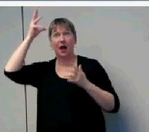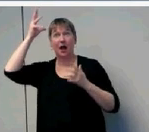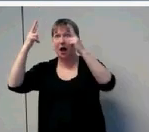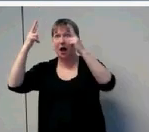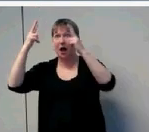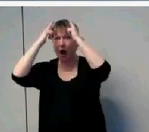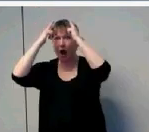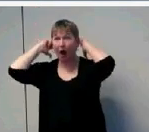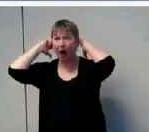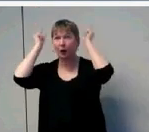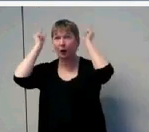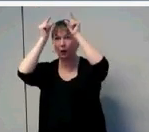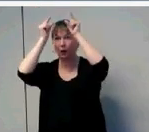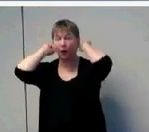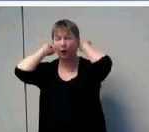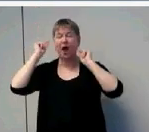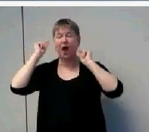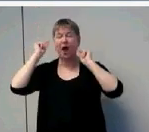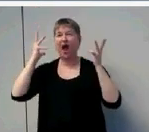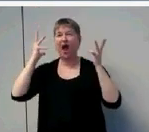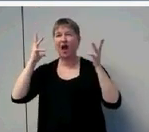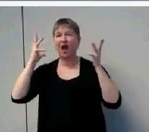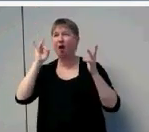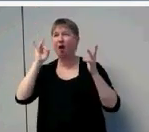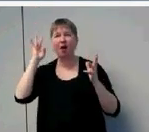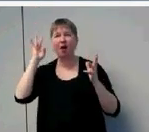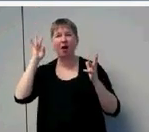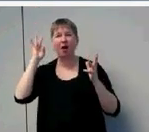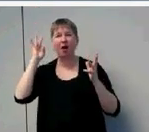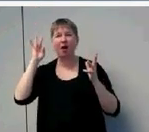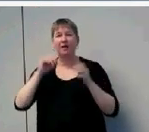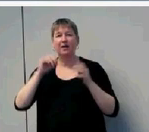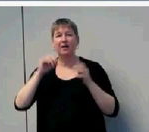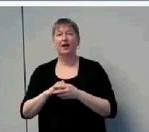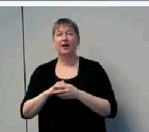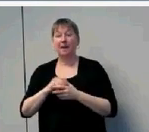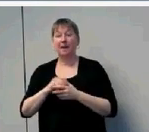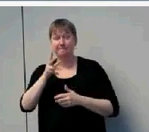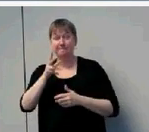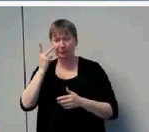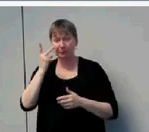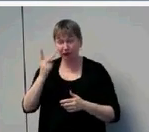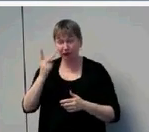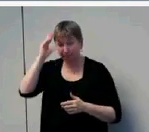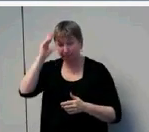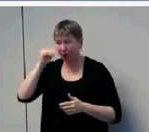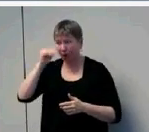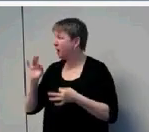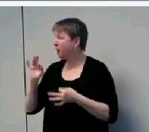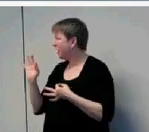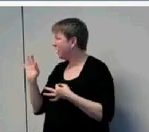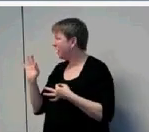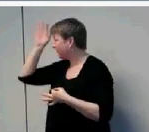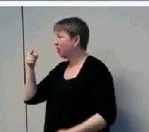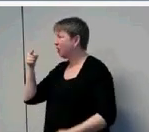boy's hair and it was all a mess. When she saw the boy, the mom said to the dad, you sure gave